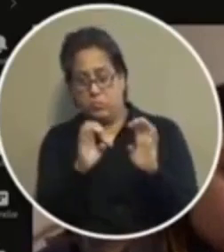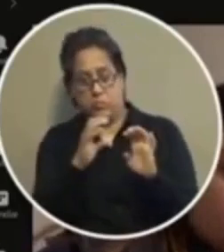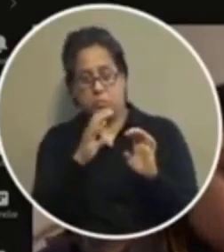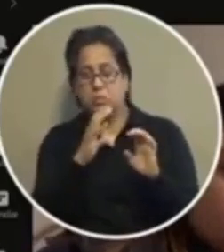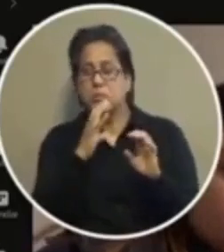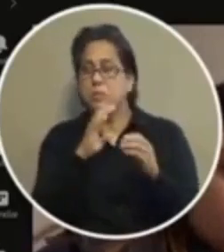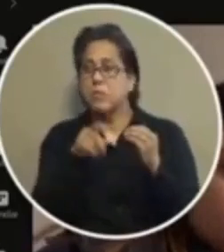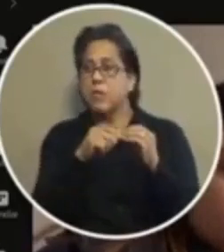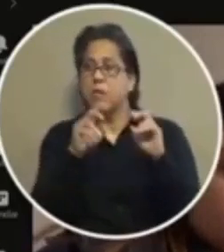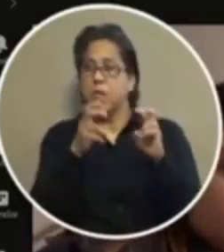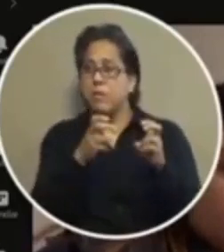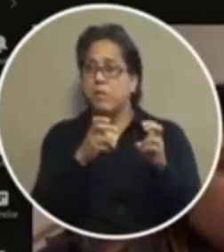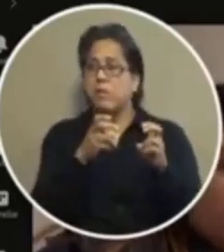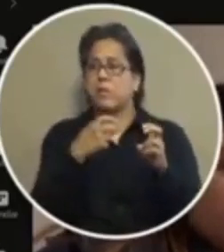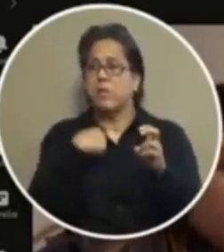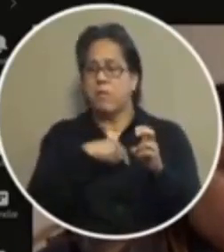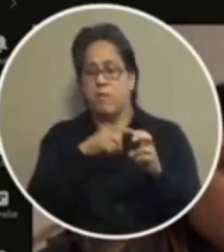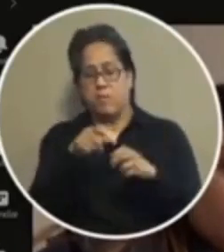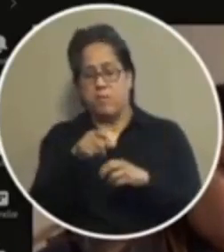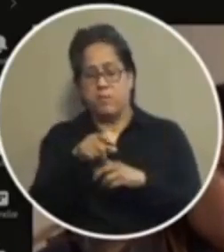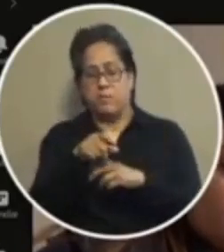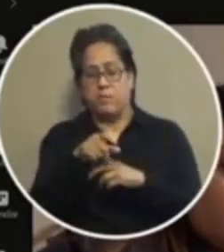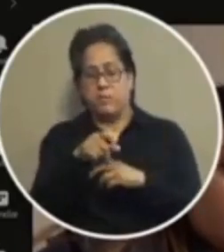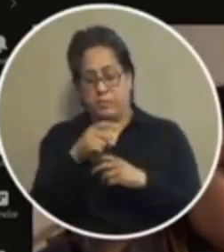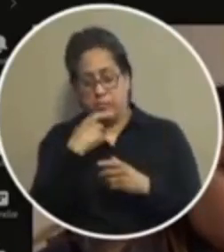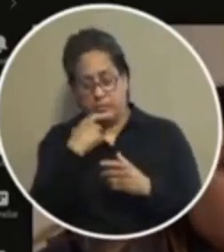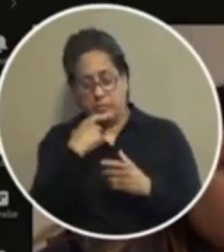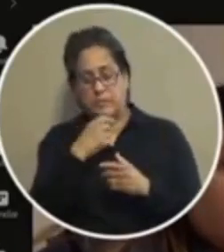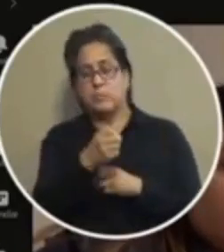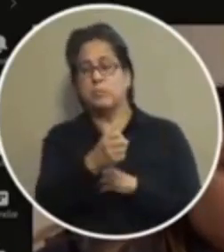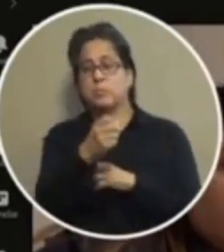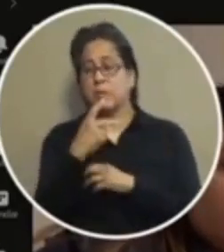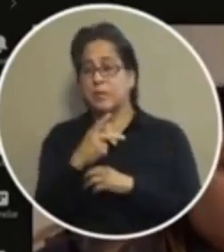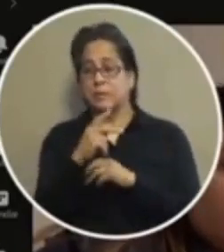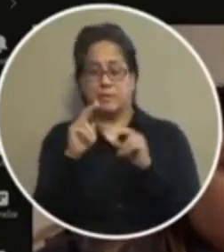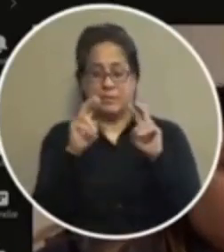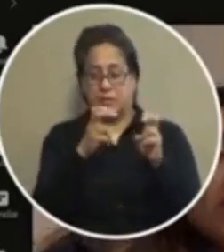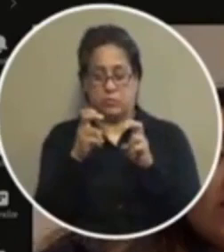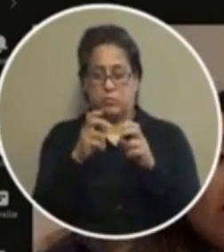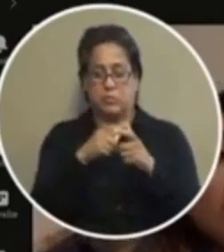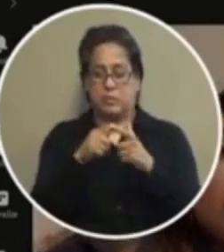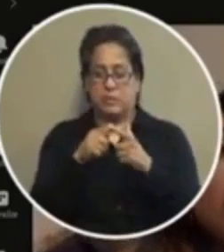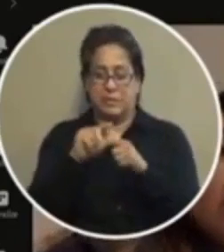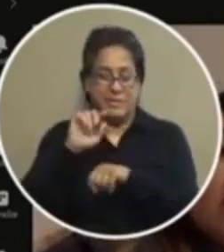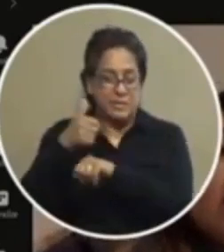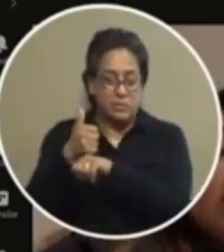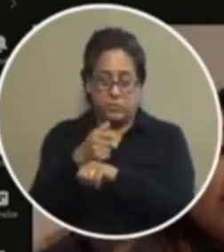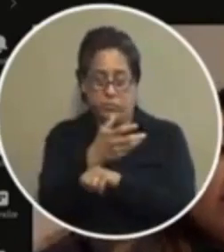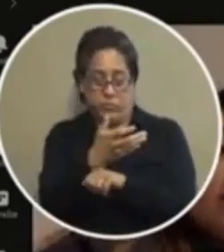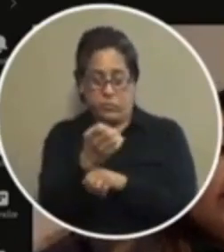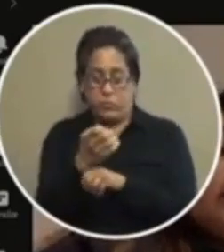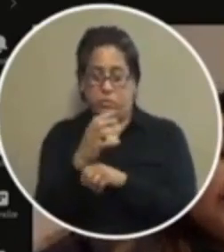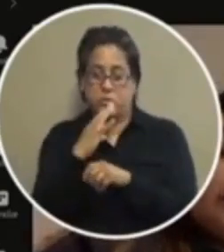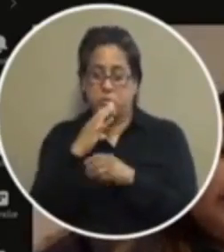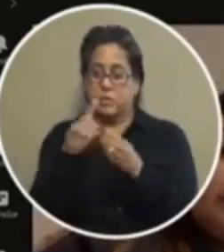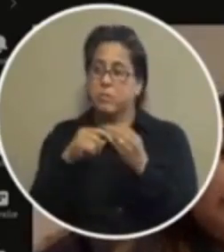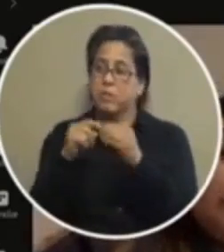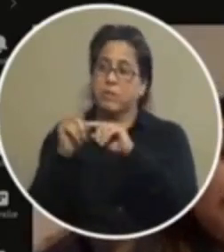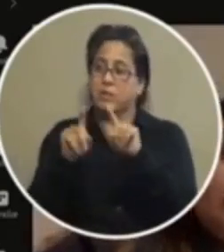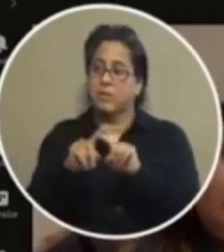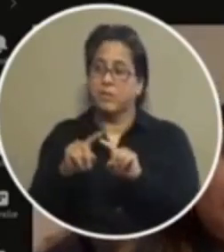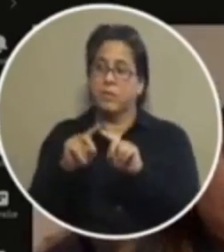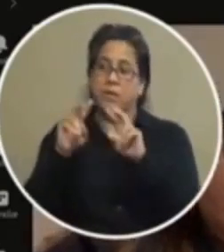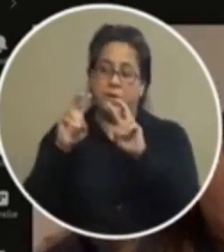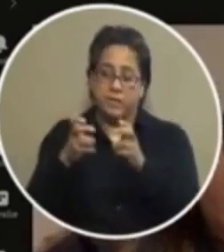the issues because we were directed to bring back all the different issues and talk through it and then execute it if y'all don't want to talk about all the different